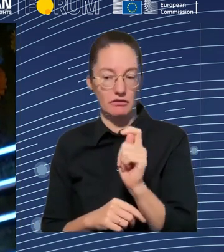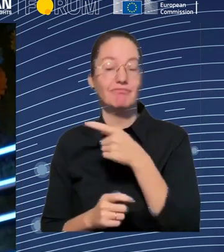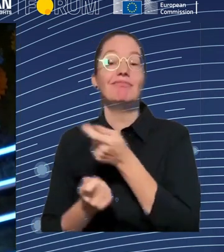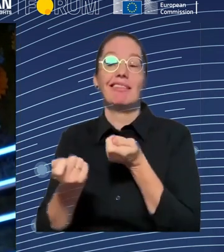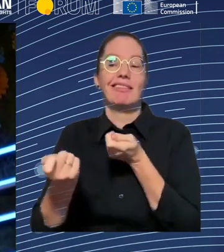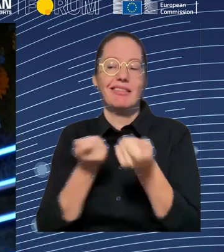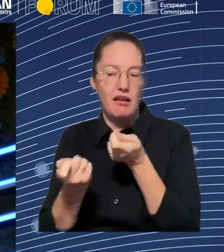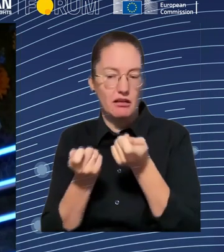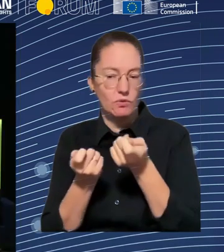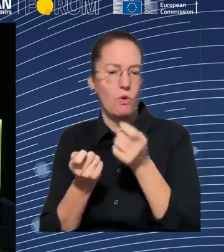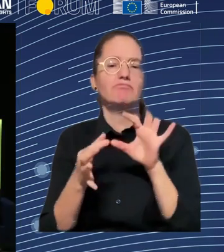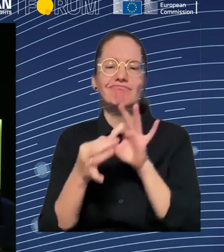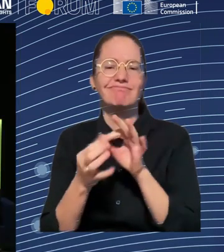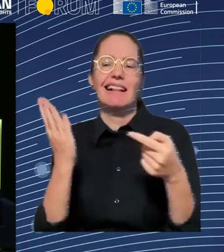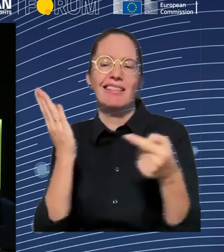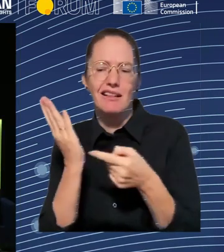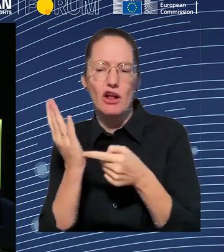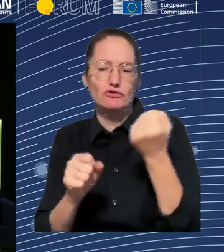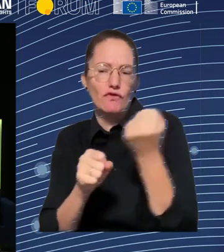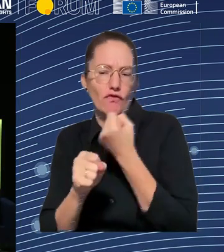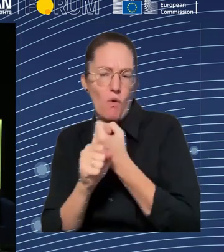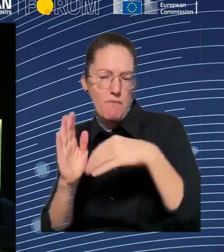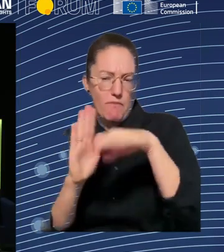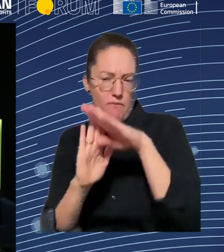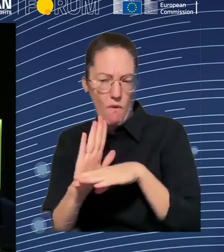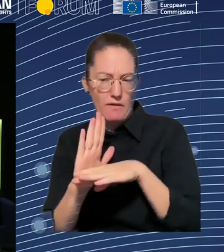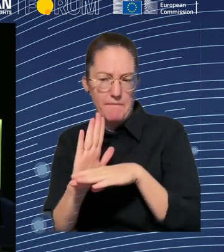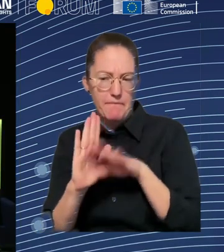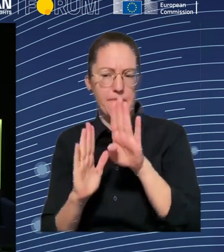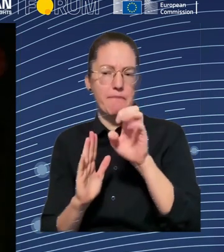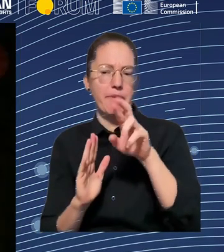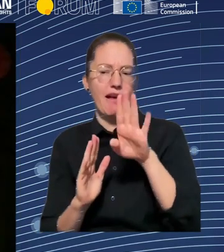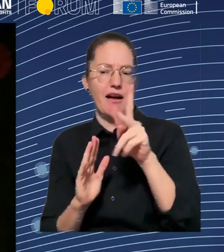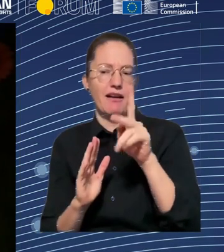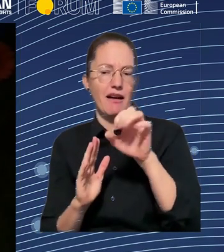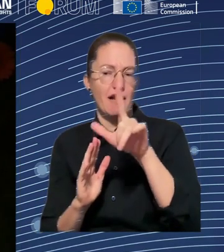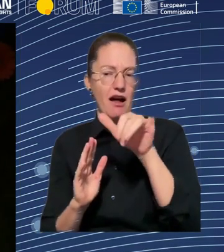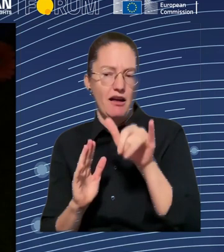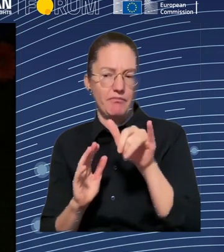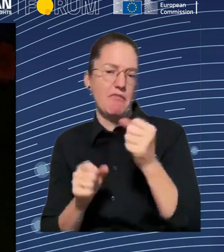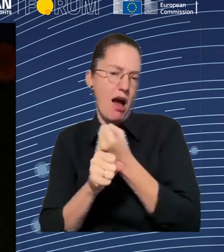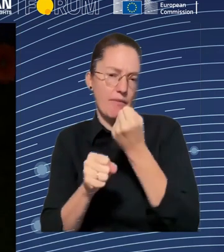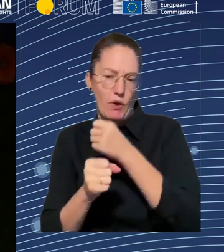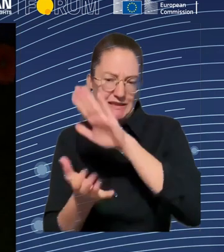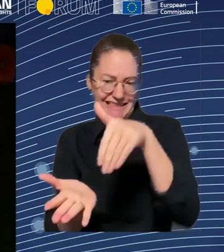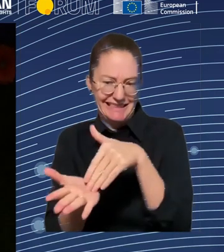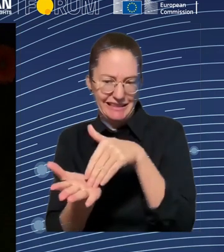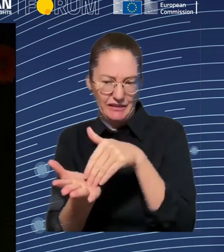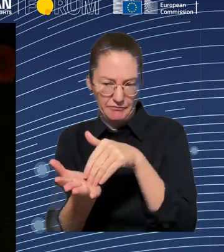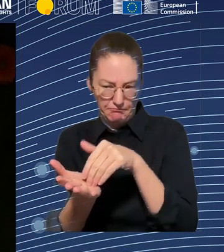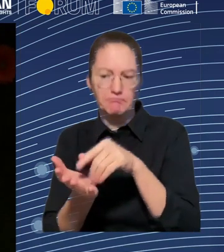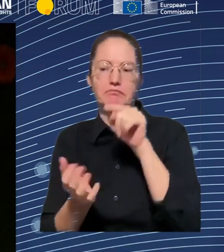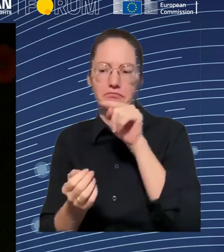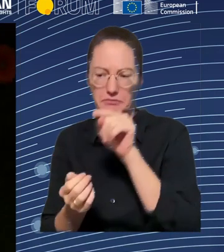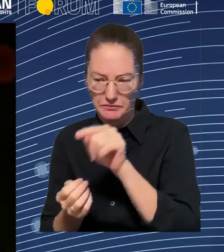Utrecht University. And finally, Maria Sapignoli, who is assistant professor in social anthropology in the department of philosophy